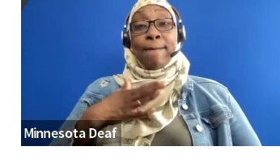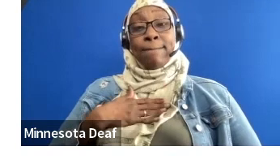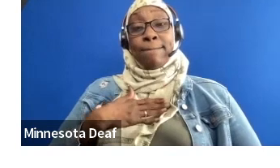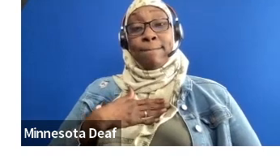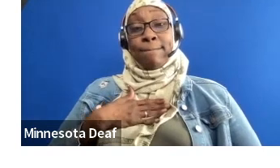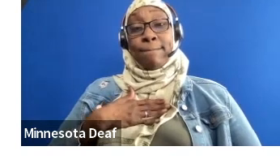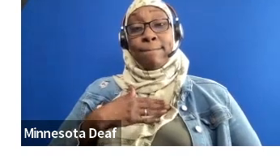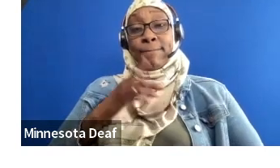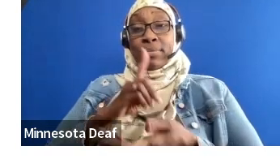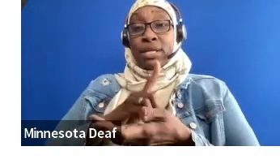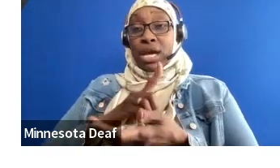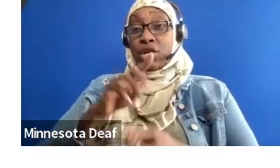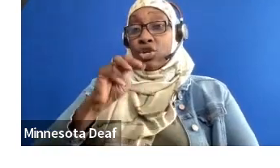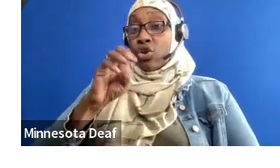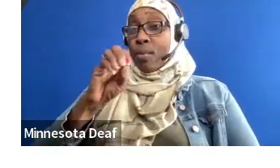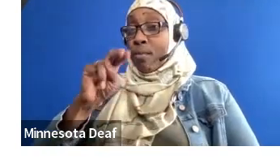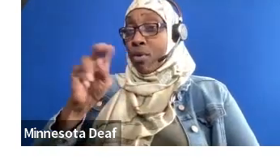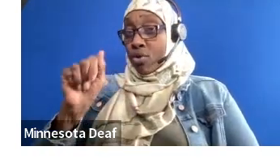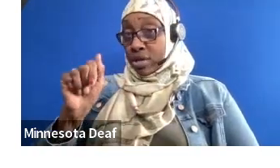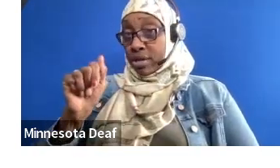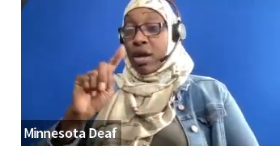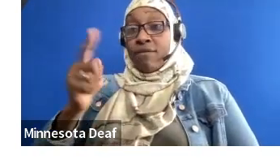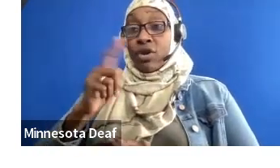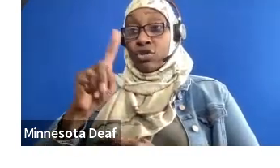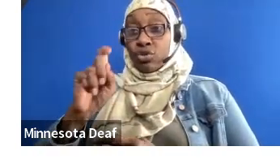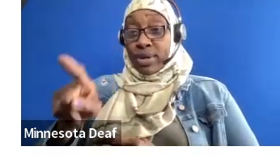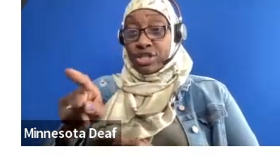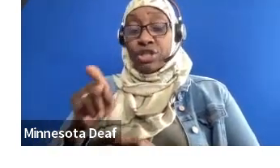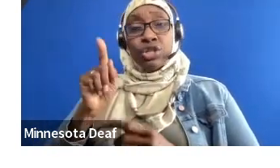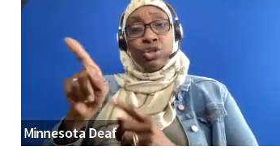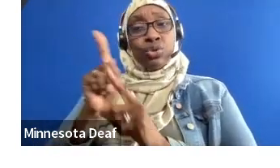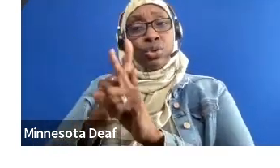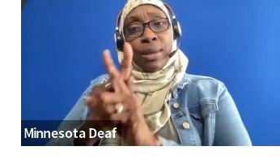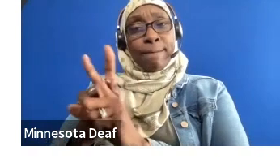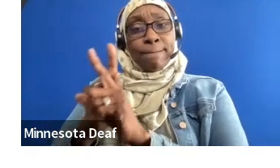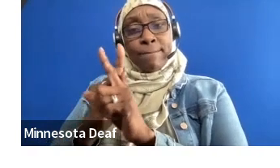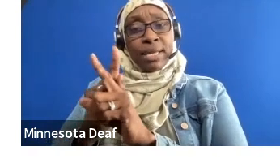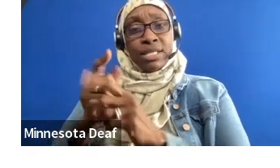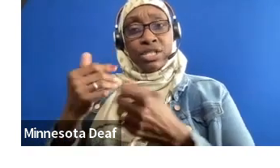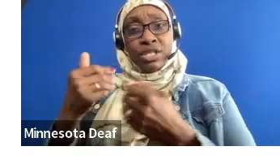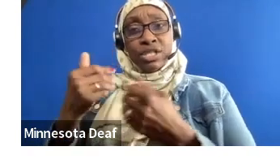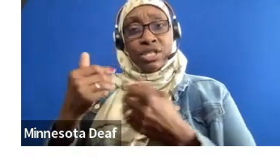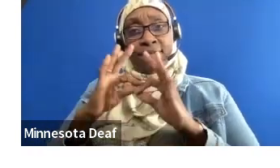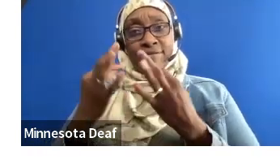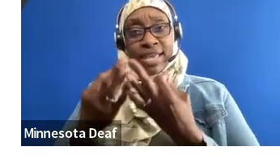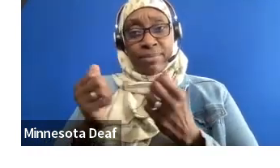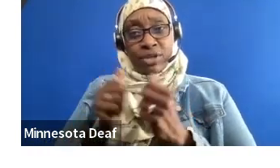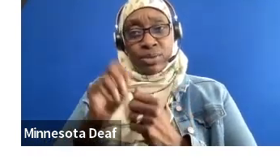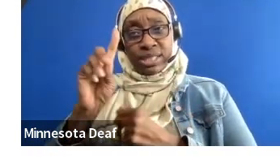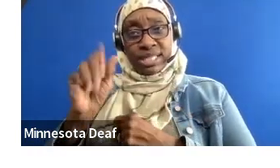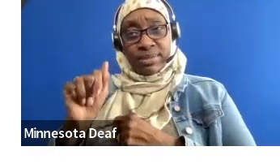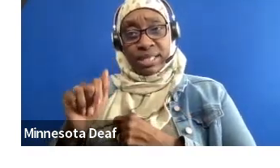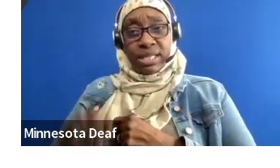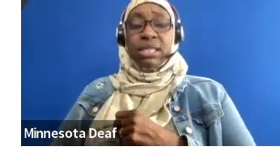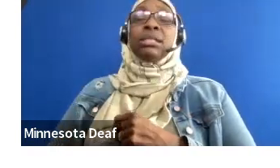mentors have to have a disability? No. It is always, of course, like, great when you compare a youth with a mentor, you know, who